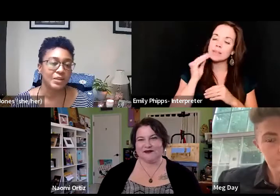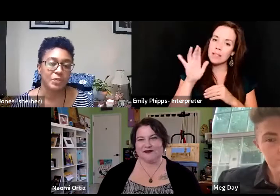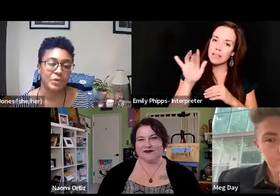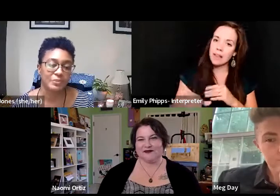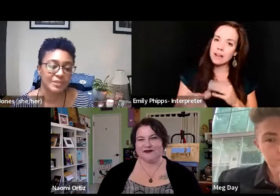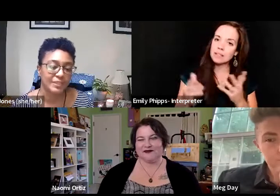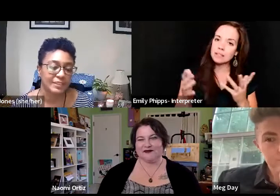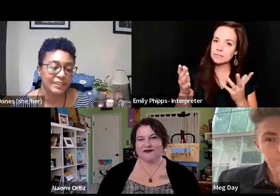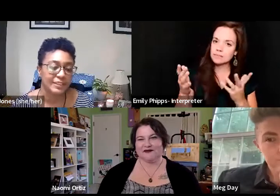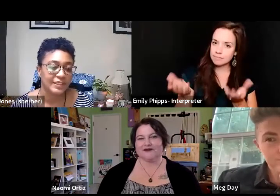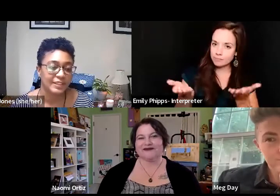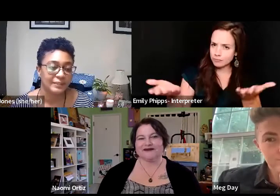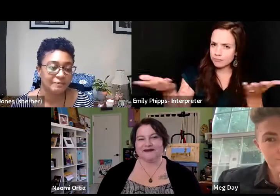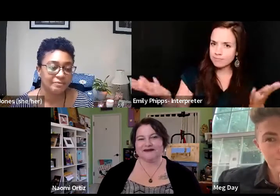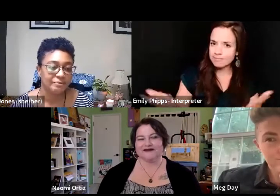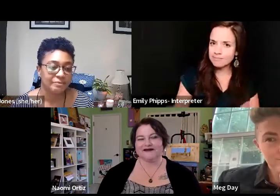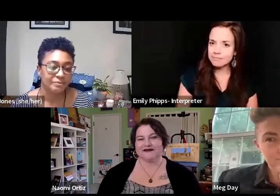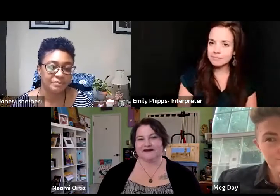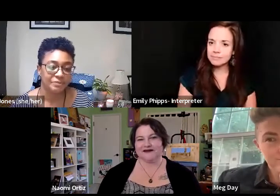you're welcome.